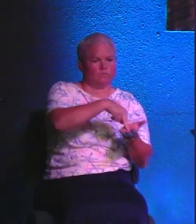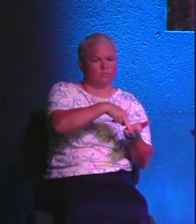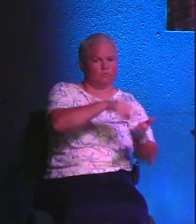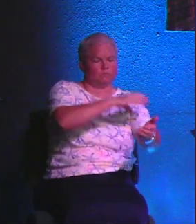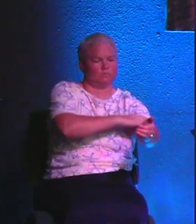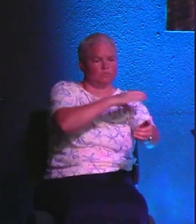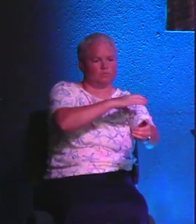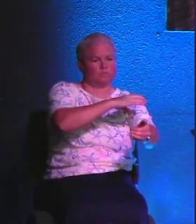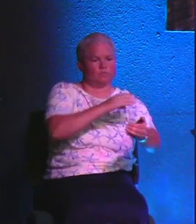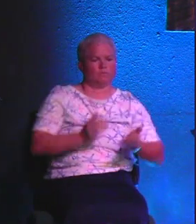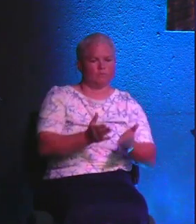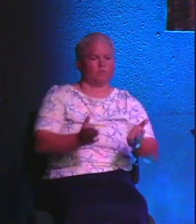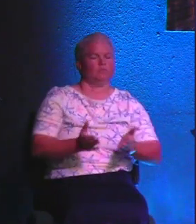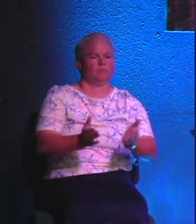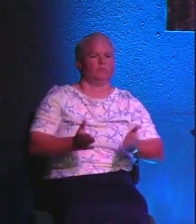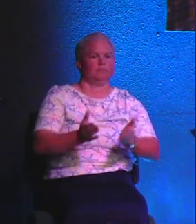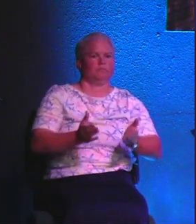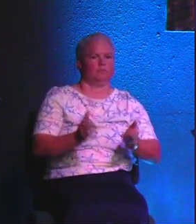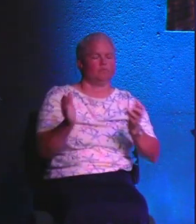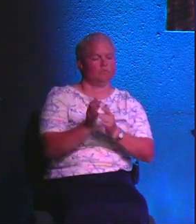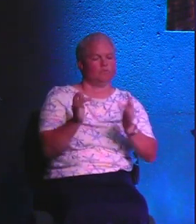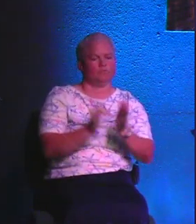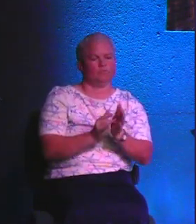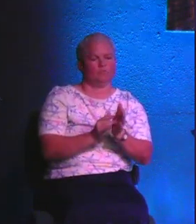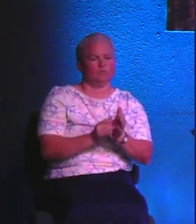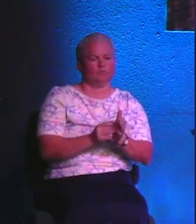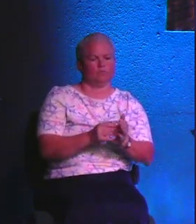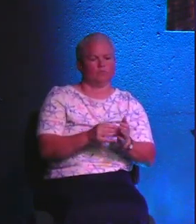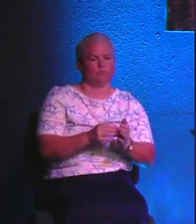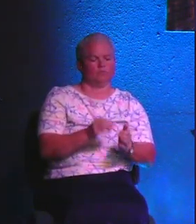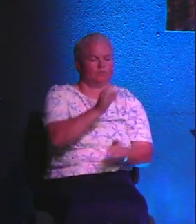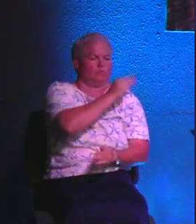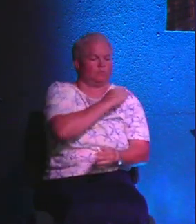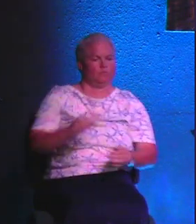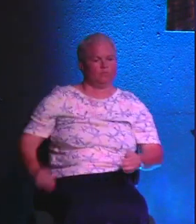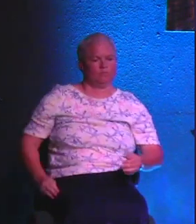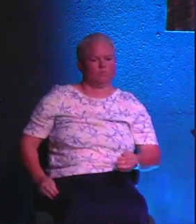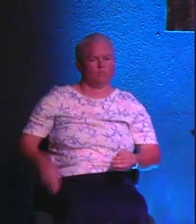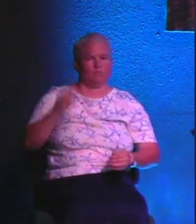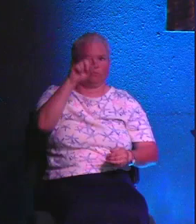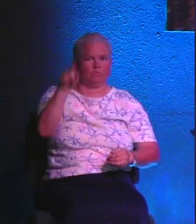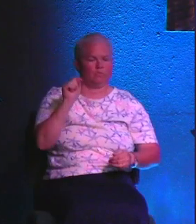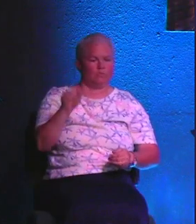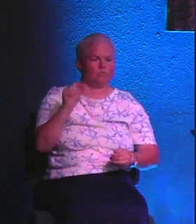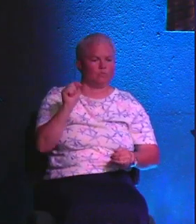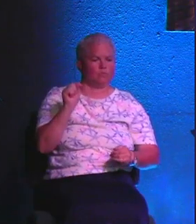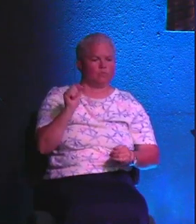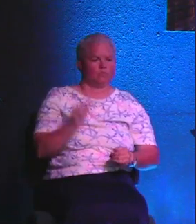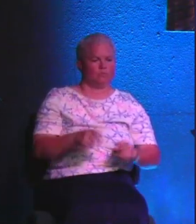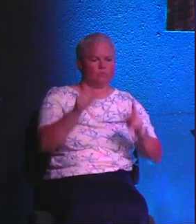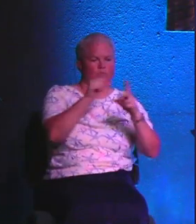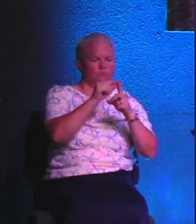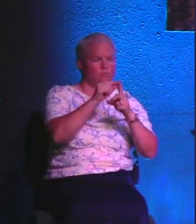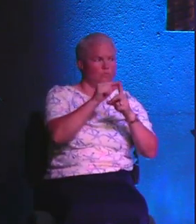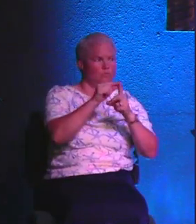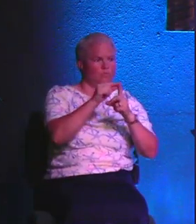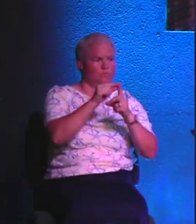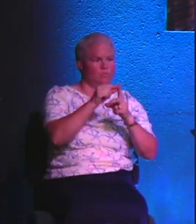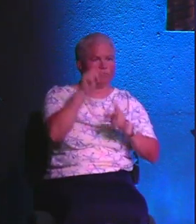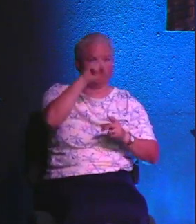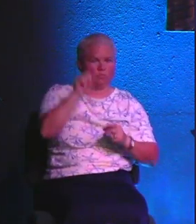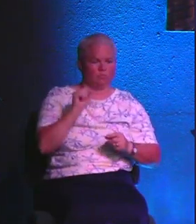don't stand strong here, then Jesus as the Messiah, is questioned, Jesus as the word